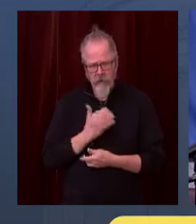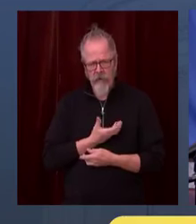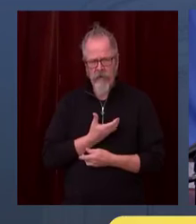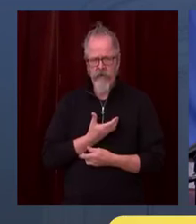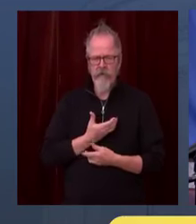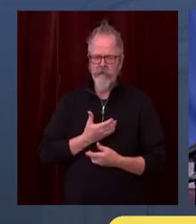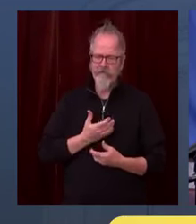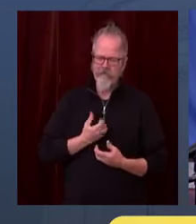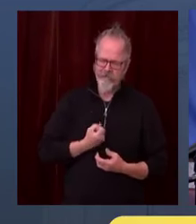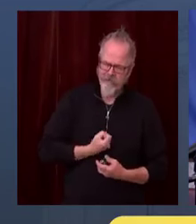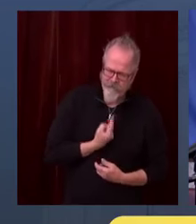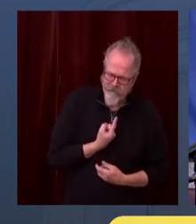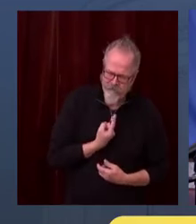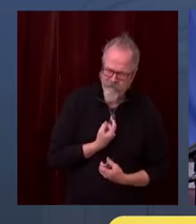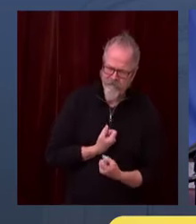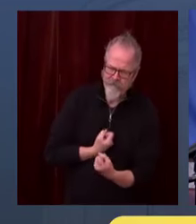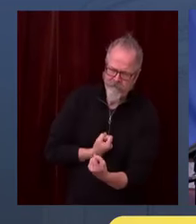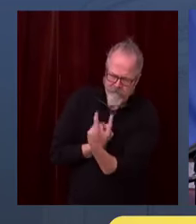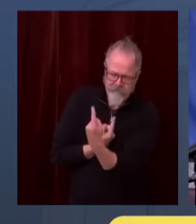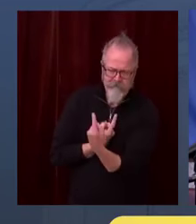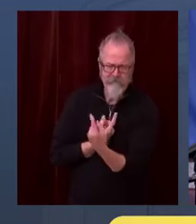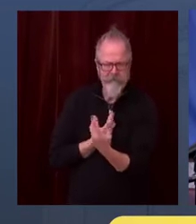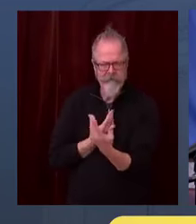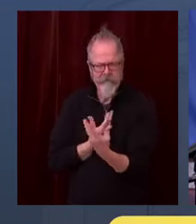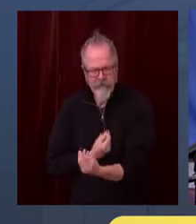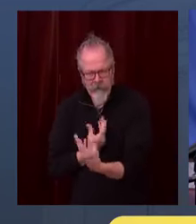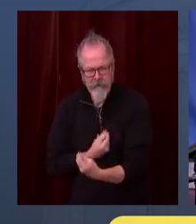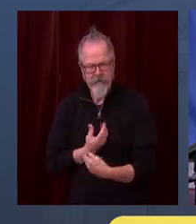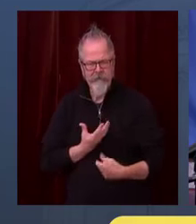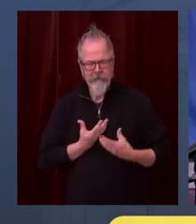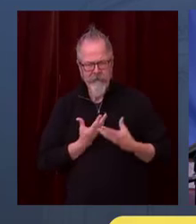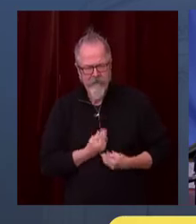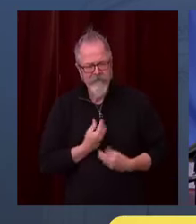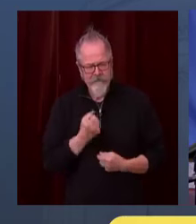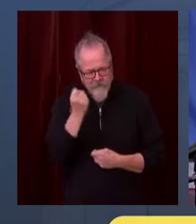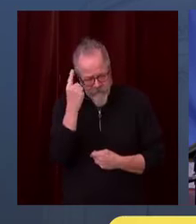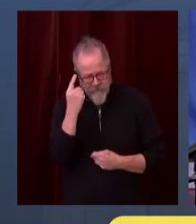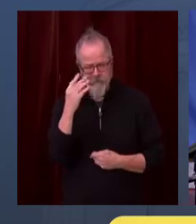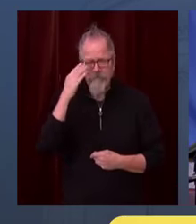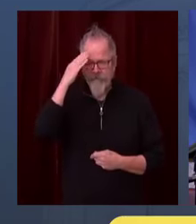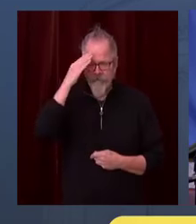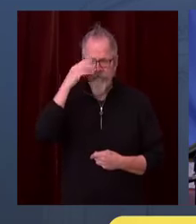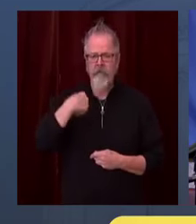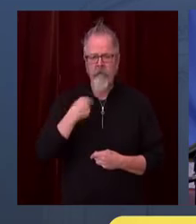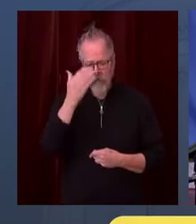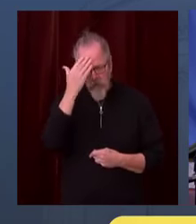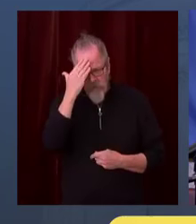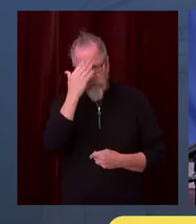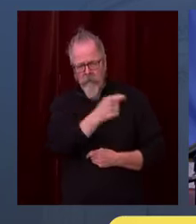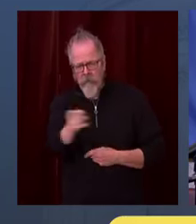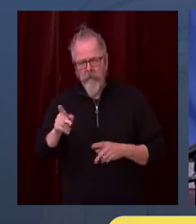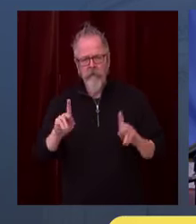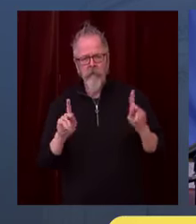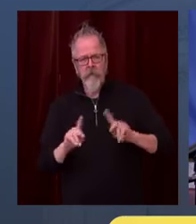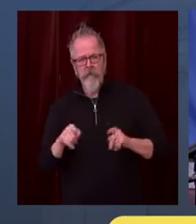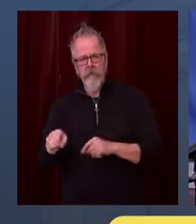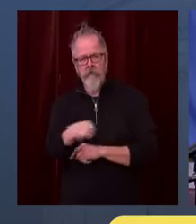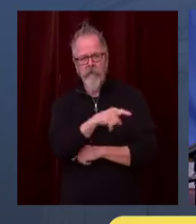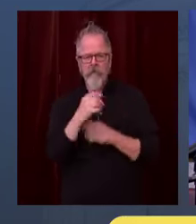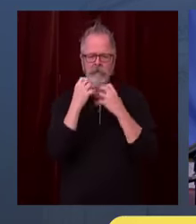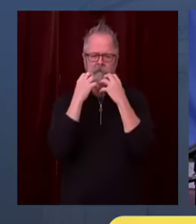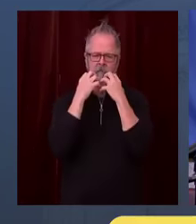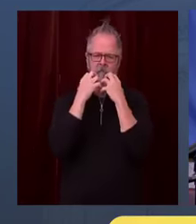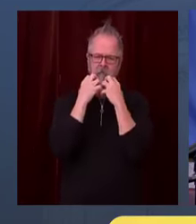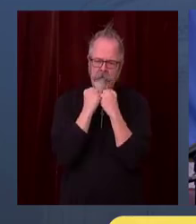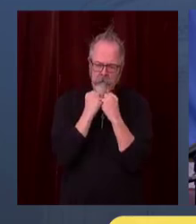These are folks I know. And anybody who's unemployed because of this, even if we can help them, and we intend to do so, that I'll talk